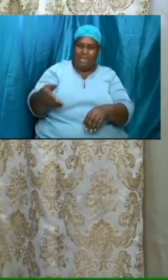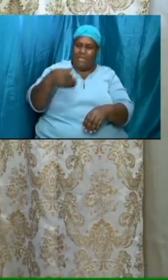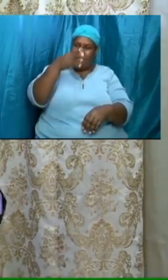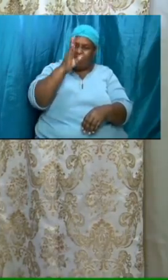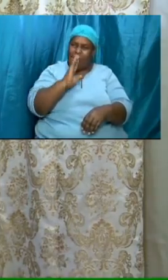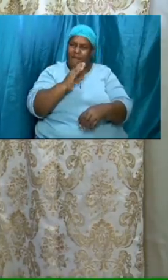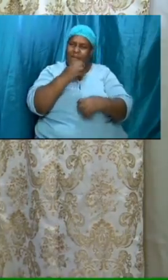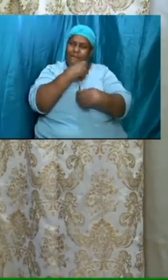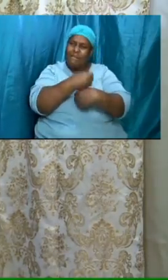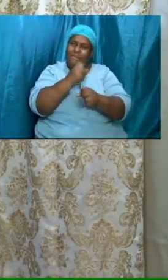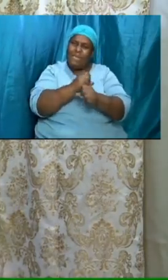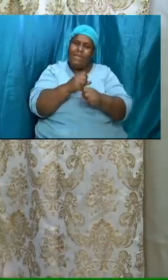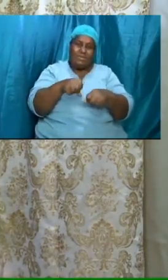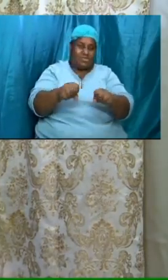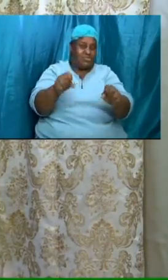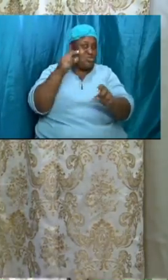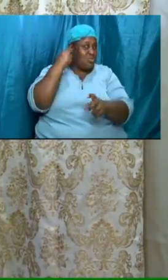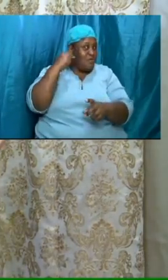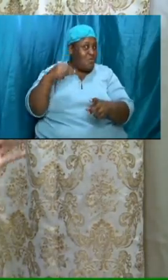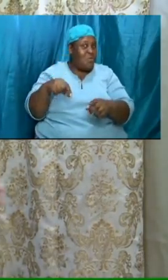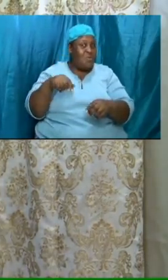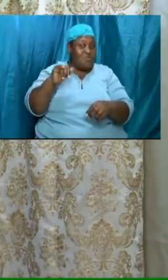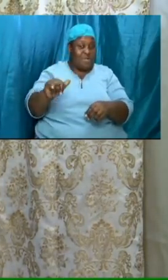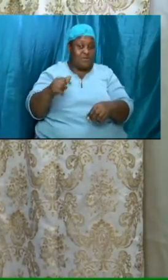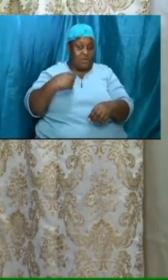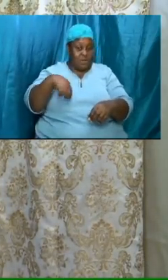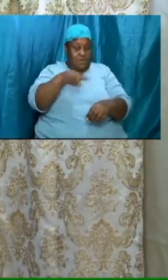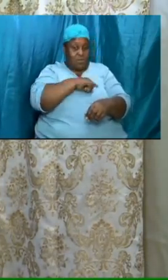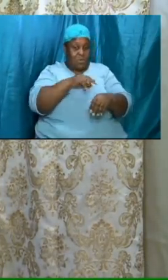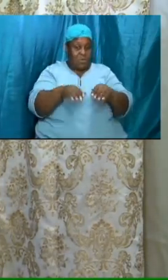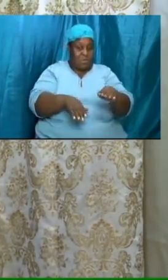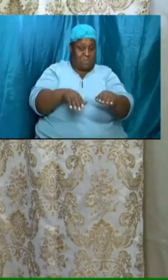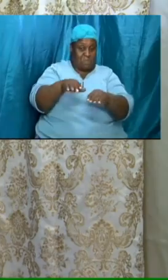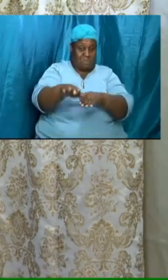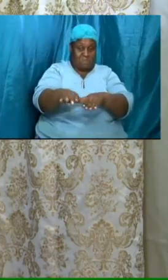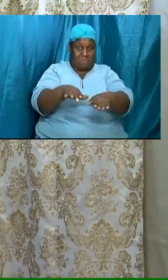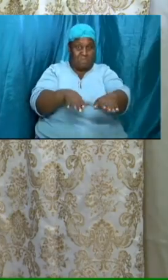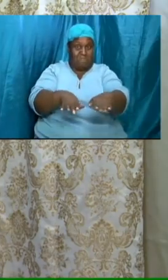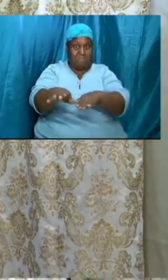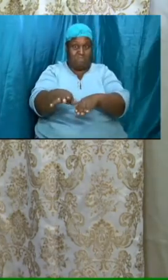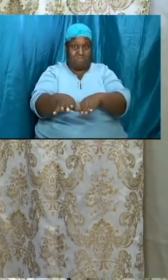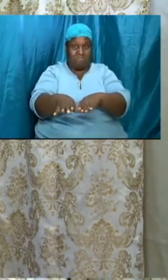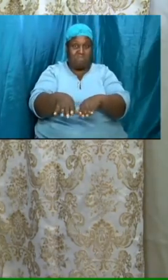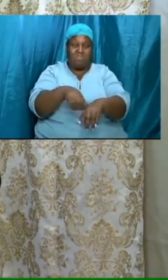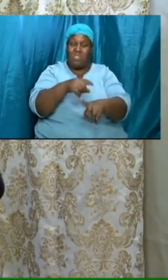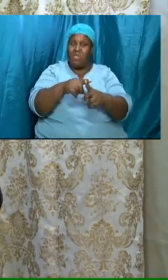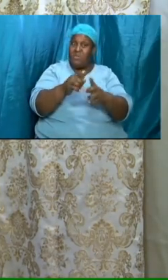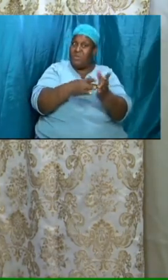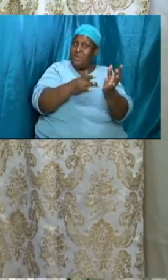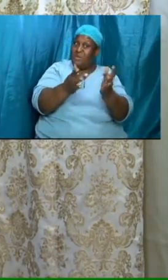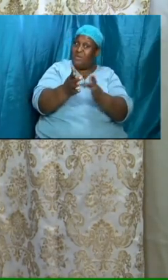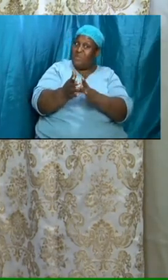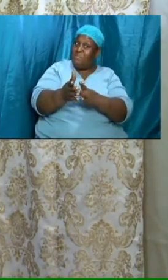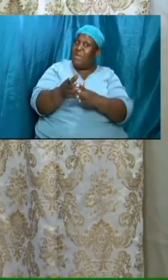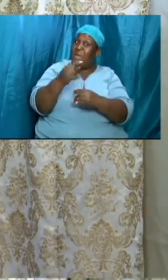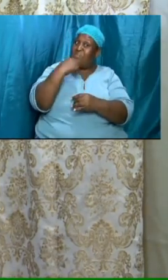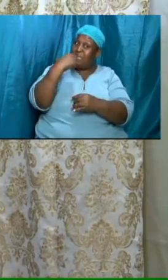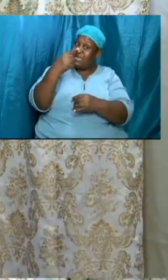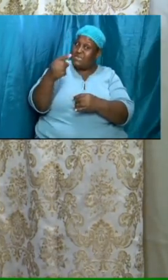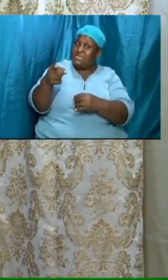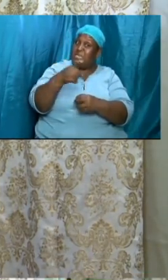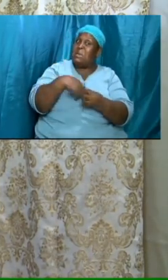going to walk upon the when the bible describes heaven it is a real place and it is real people